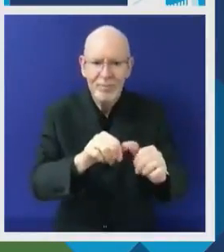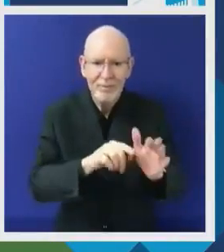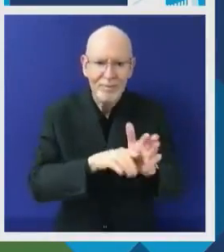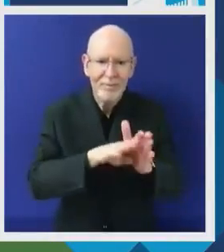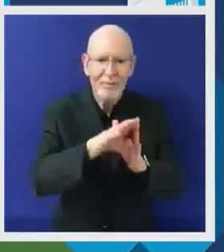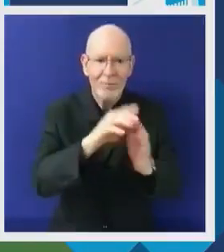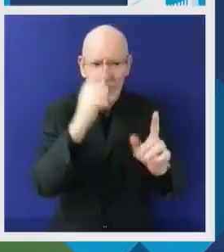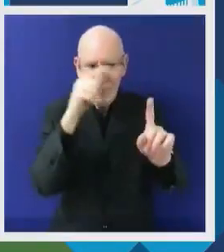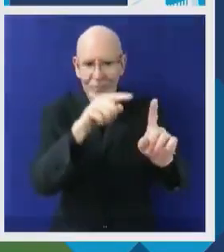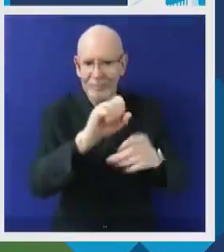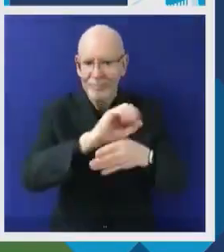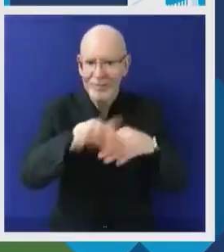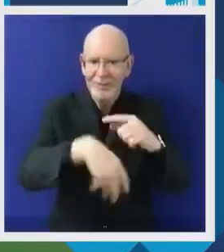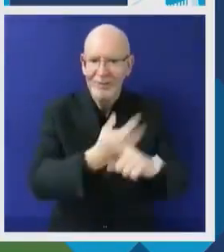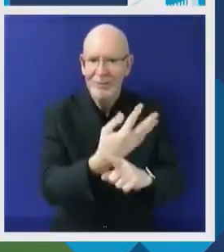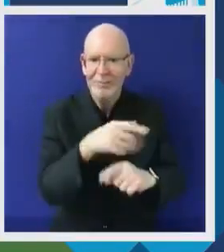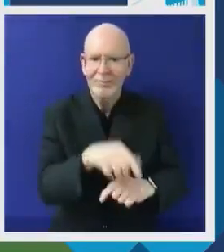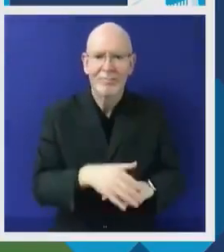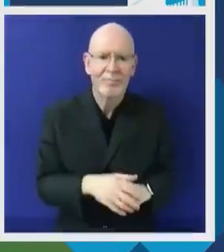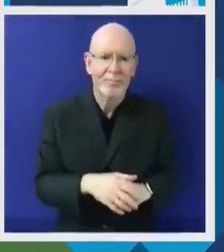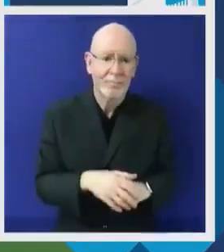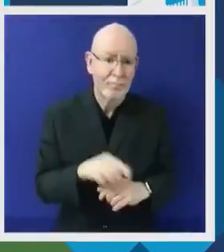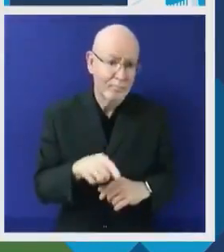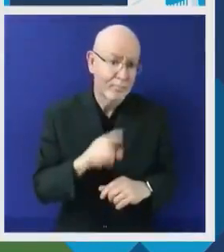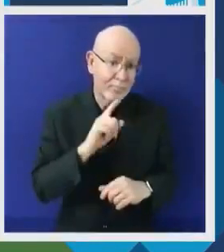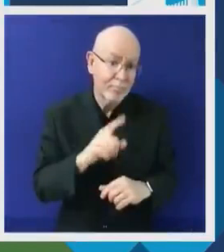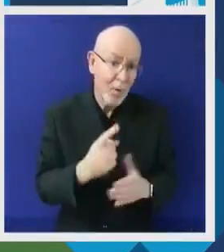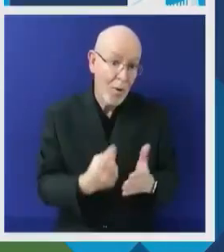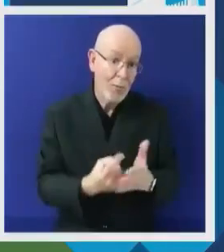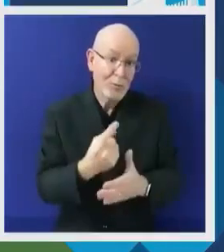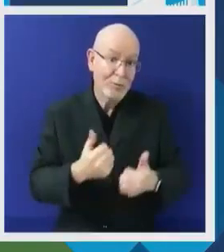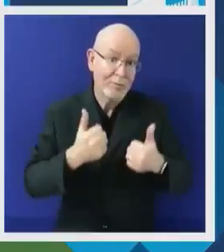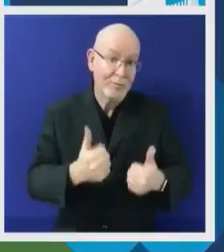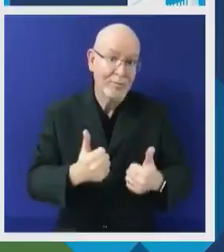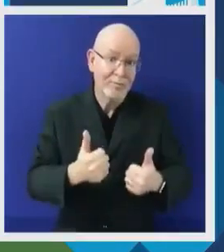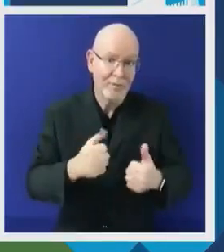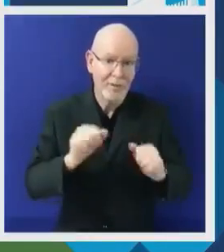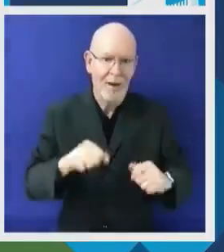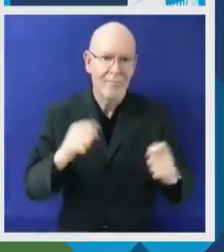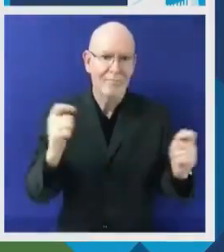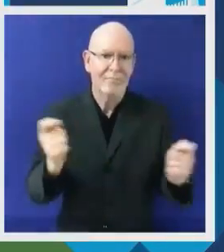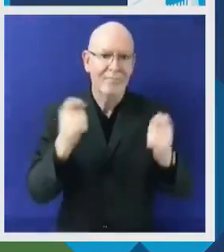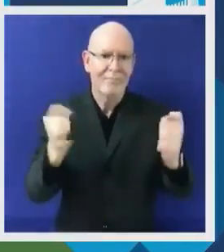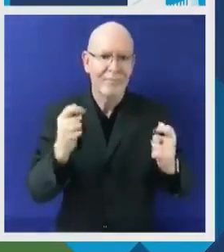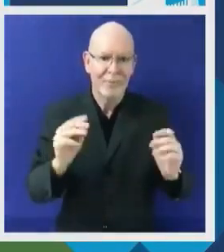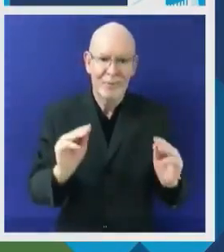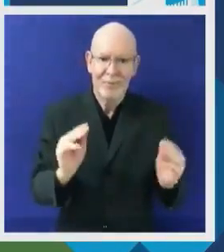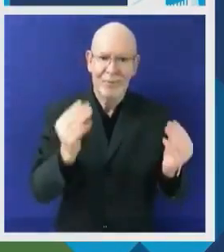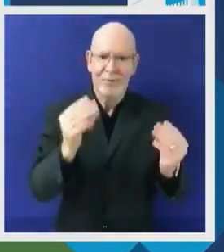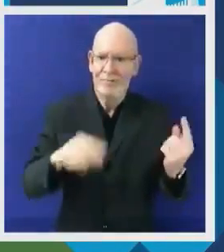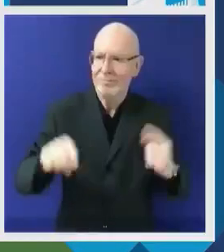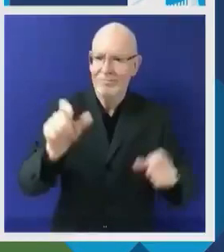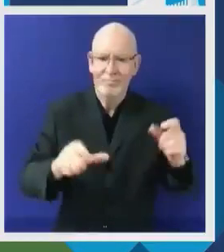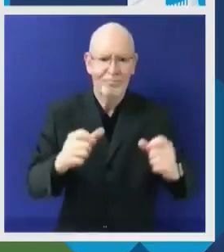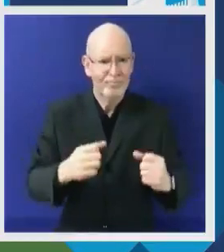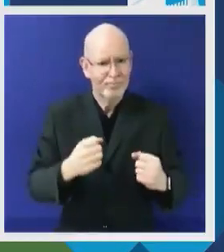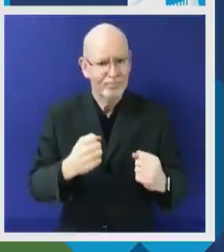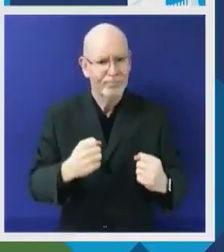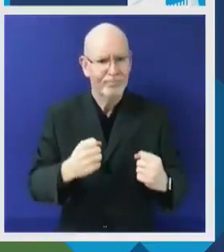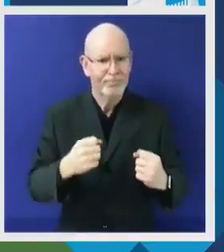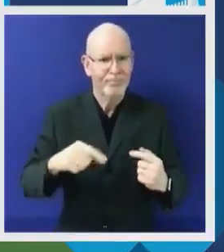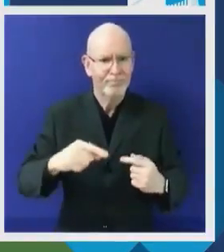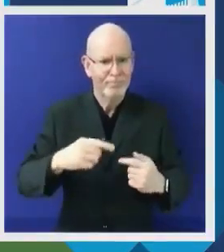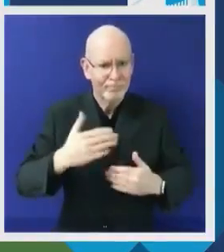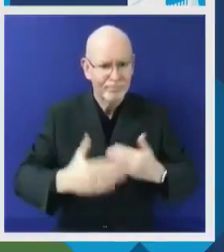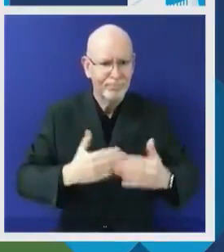marginalised. While this year's Youth Forum is the most inclusive it has ever been, I cannot help but think about